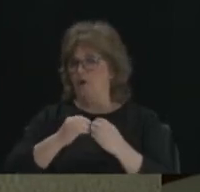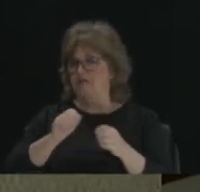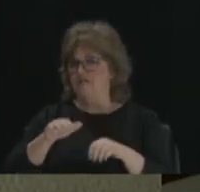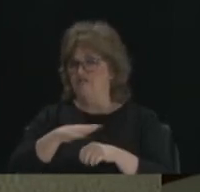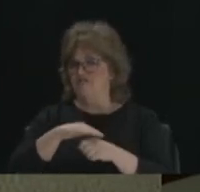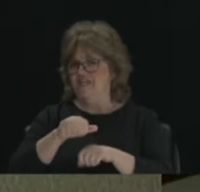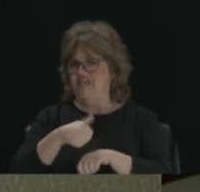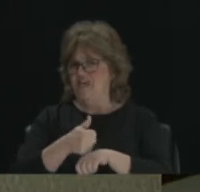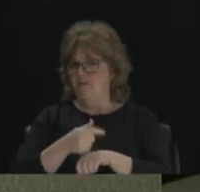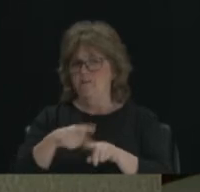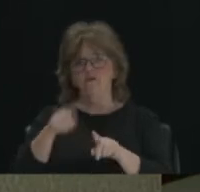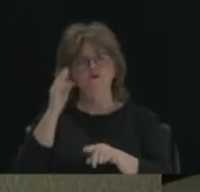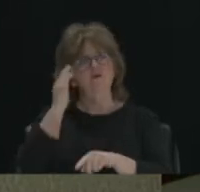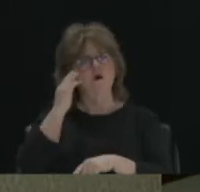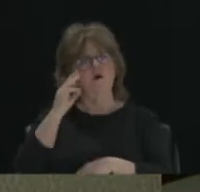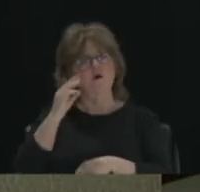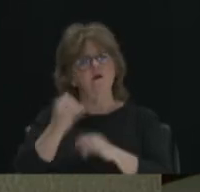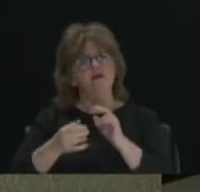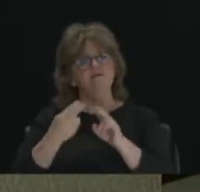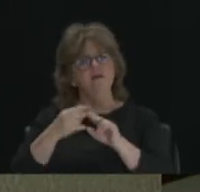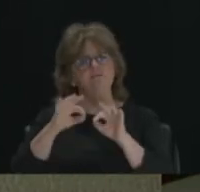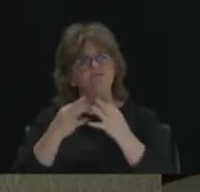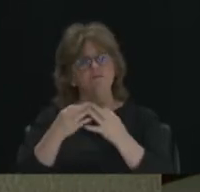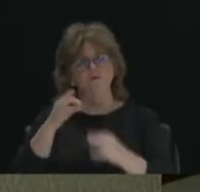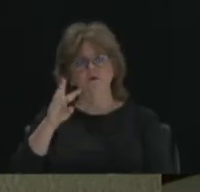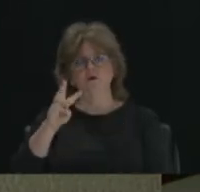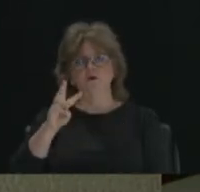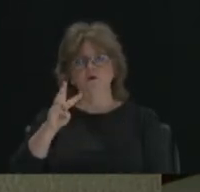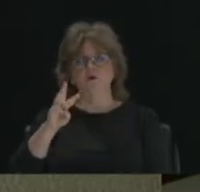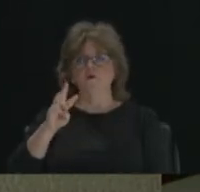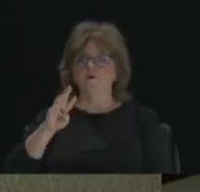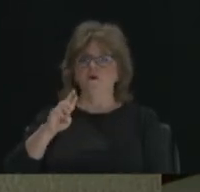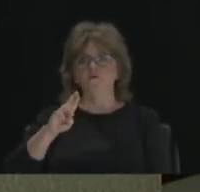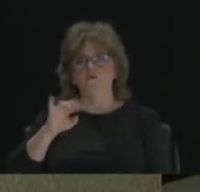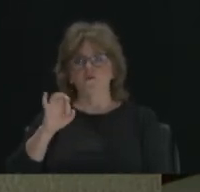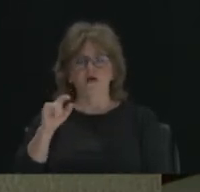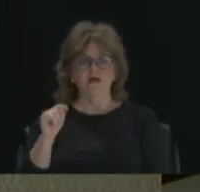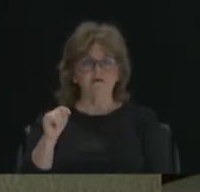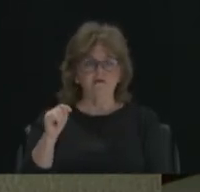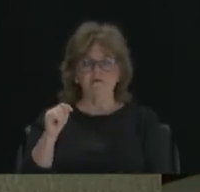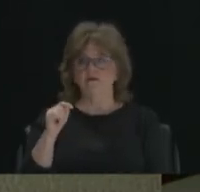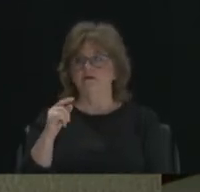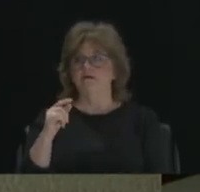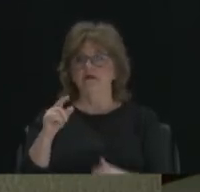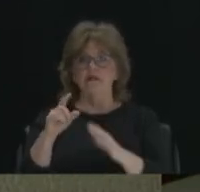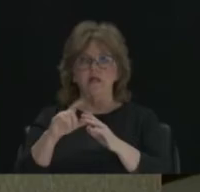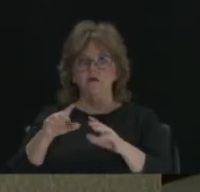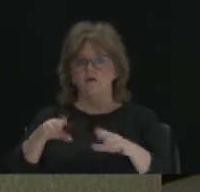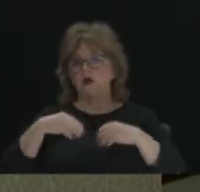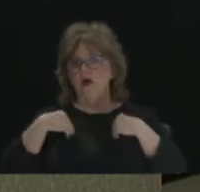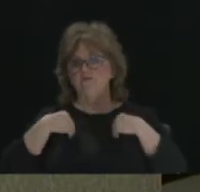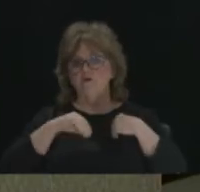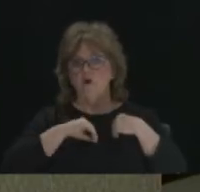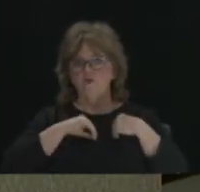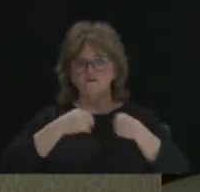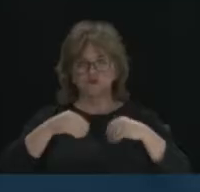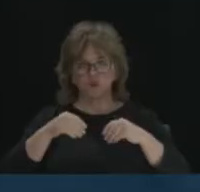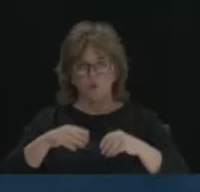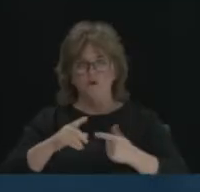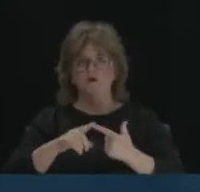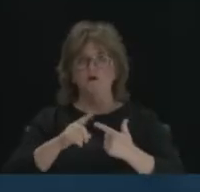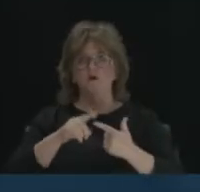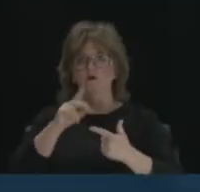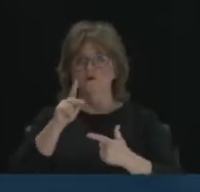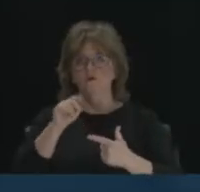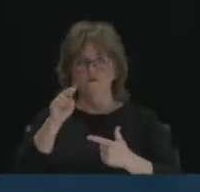Reich's family, Frederick Reich, who owned the Reich's department store, Kumler, later became Reich's Kumler. Those two